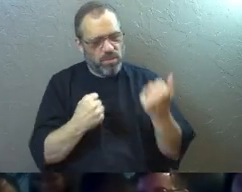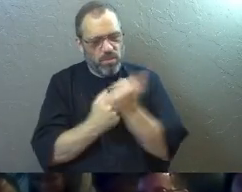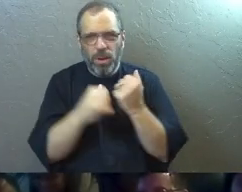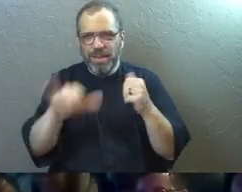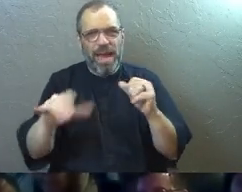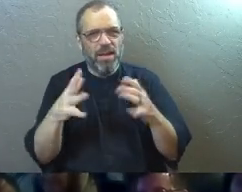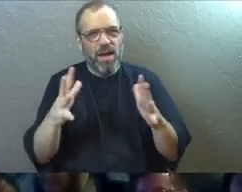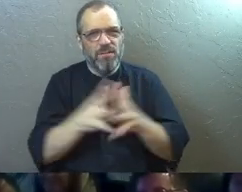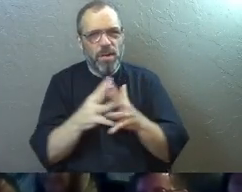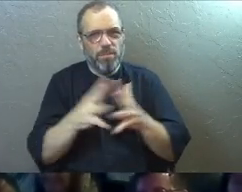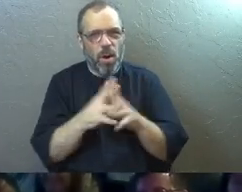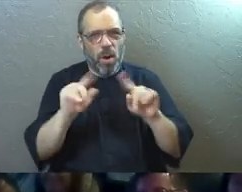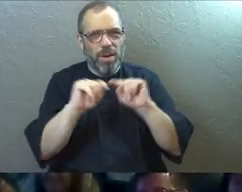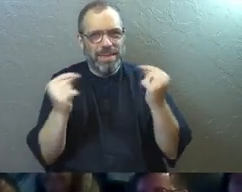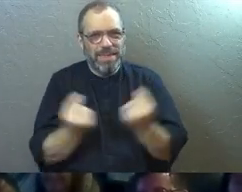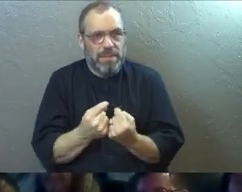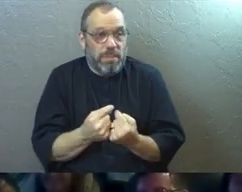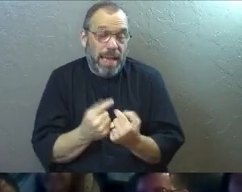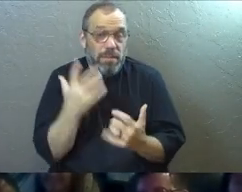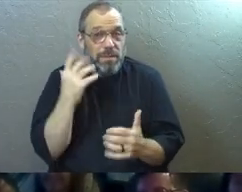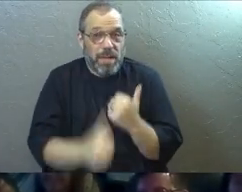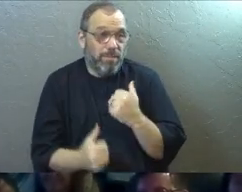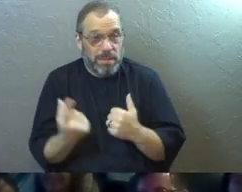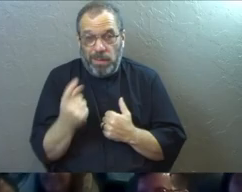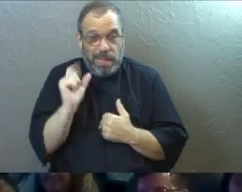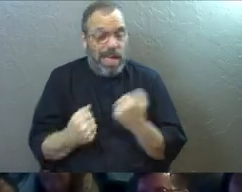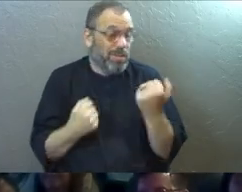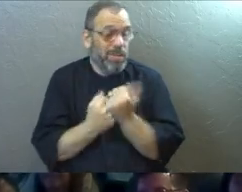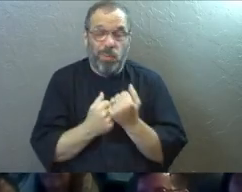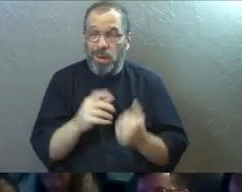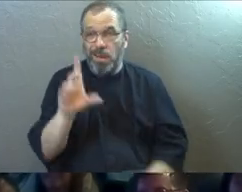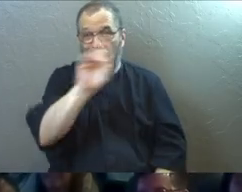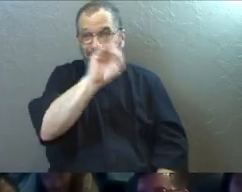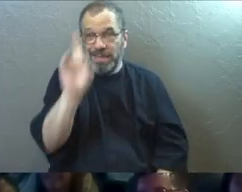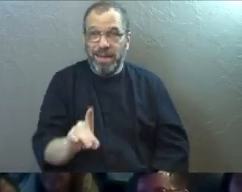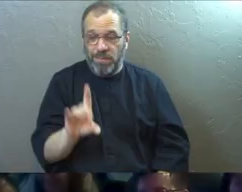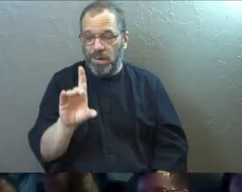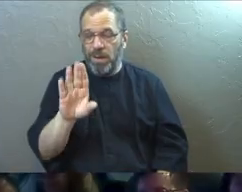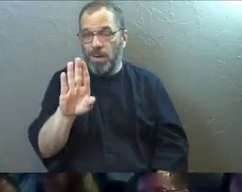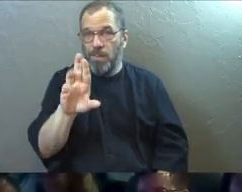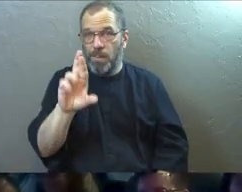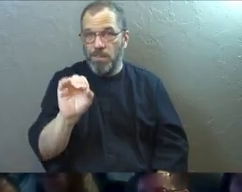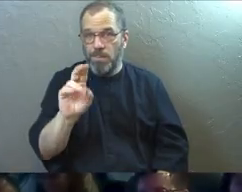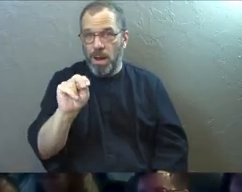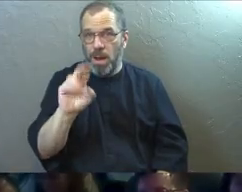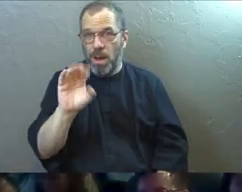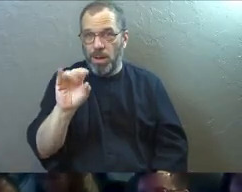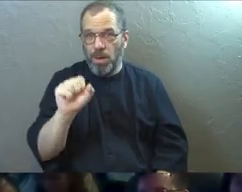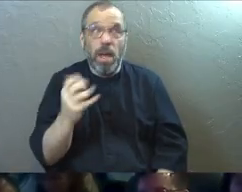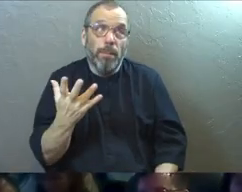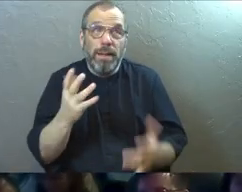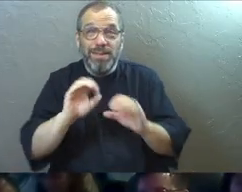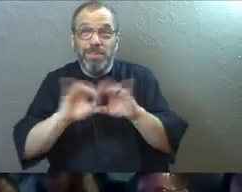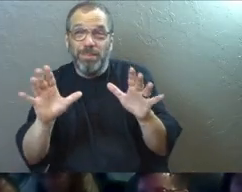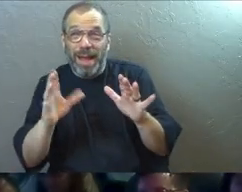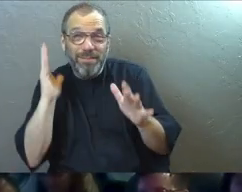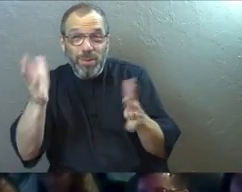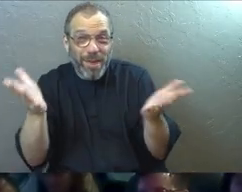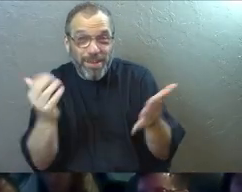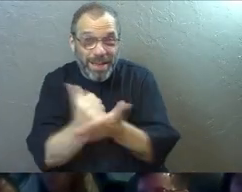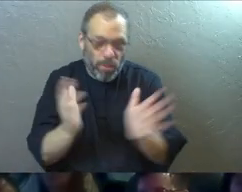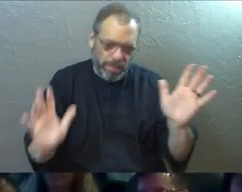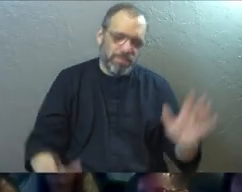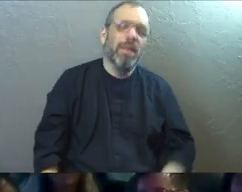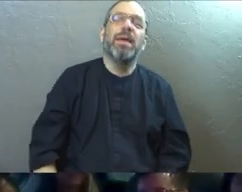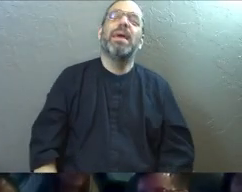fan. Okay. And it's like, it's a, it's kind of a tough job, but somebody has got to do it. Okay. Right now. But you know, there's a bright future. Right. Amen.